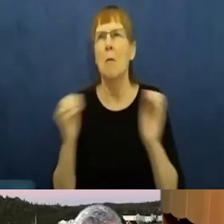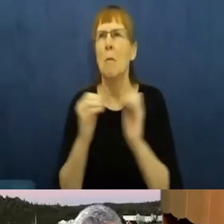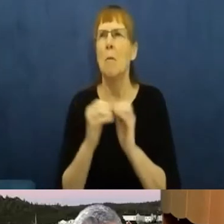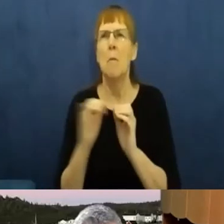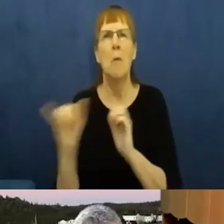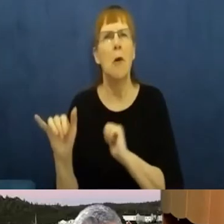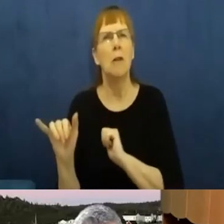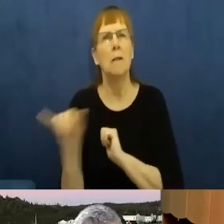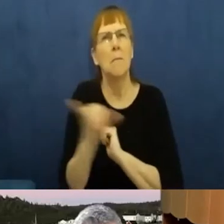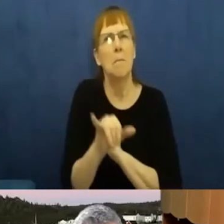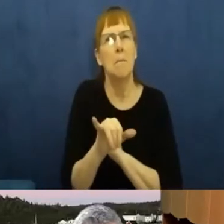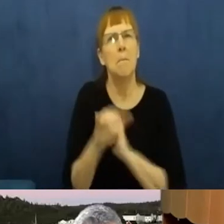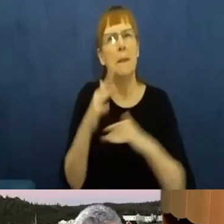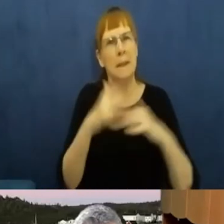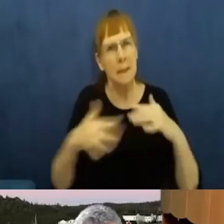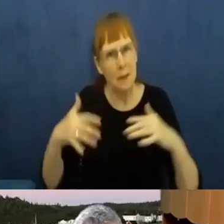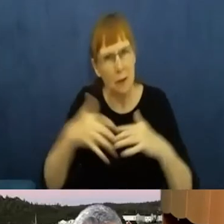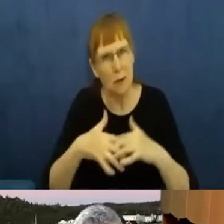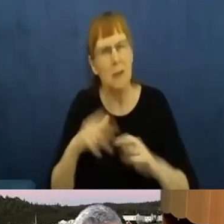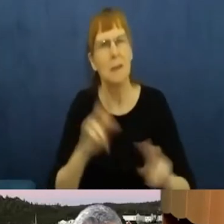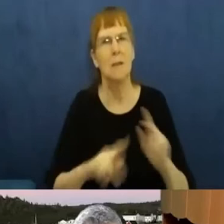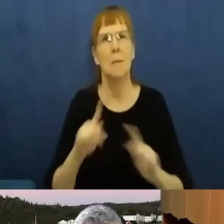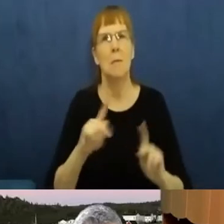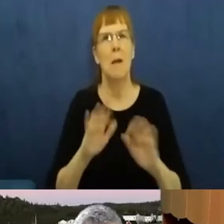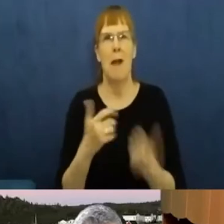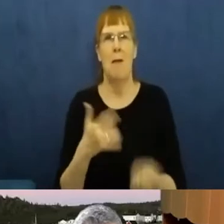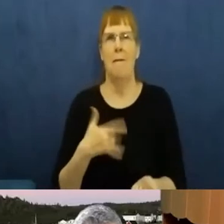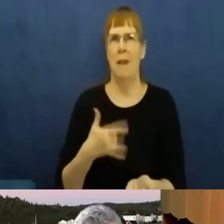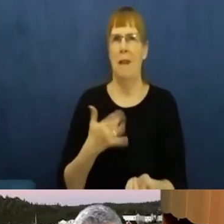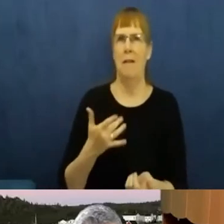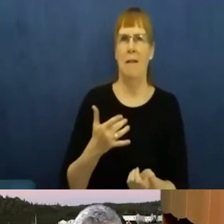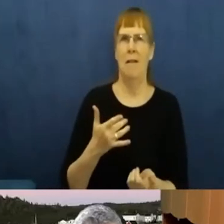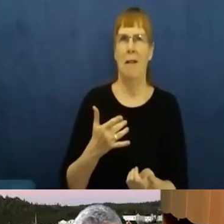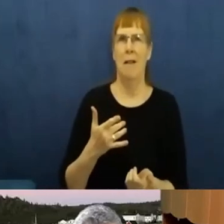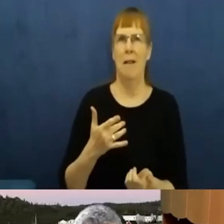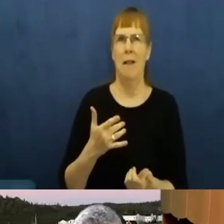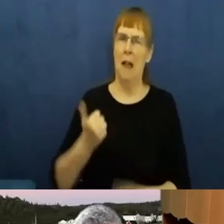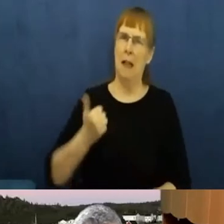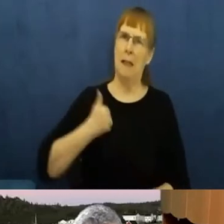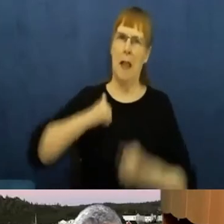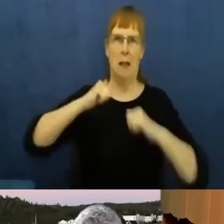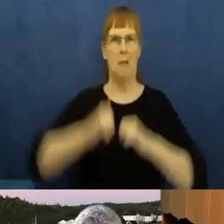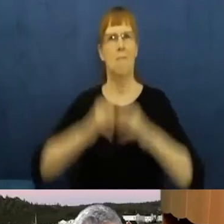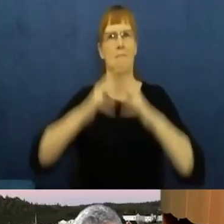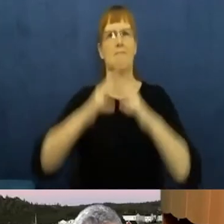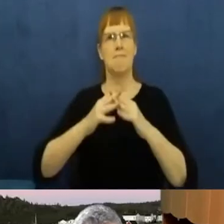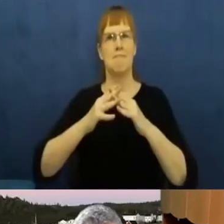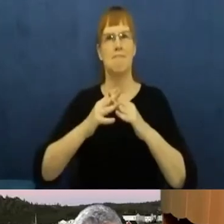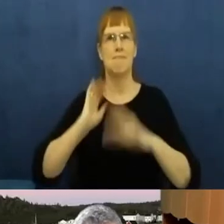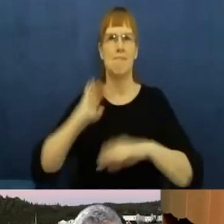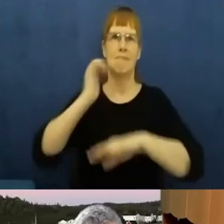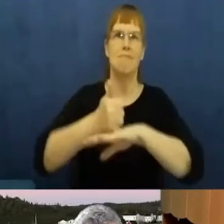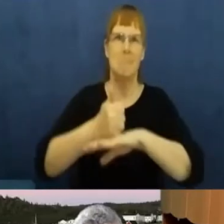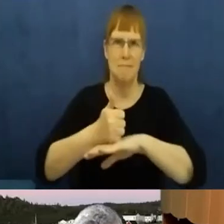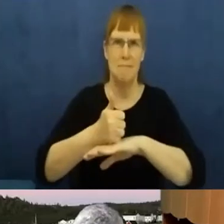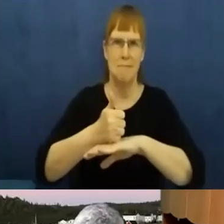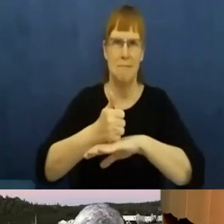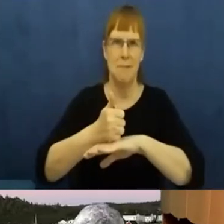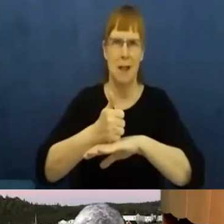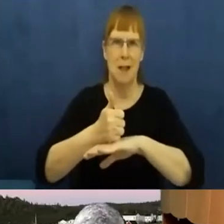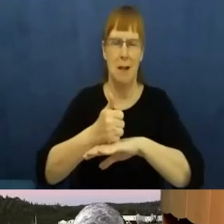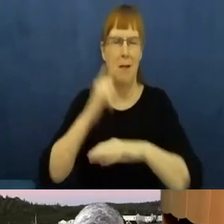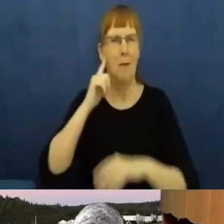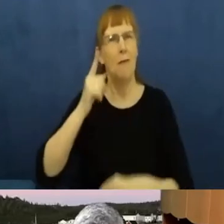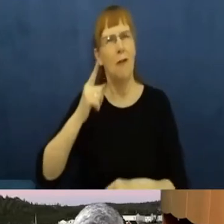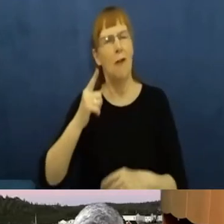peoples are feeling. When we celebrate the creation of Canada, we often, in fact, make the point of acknowledging that